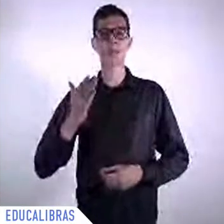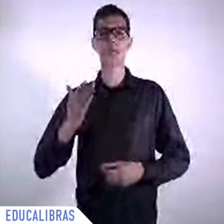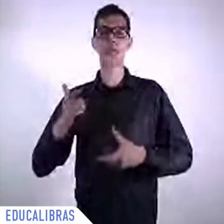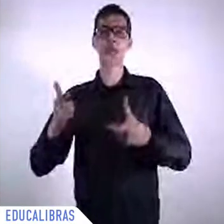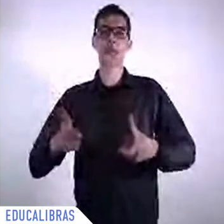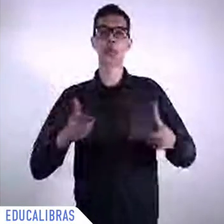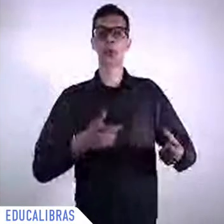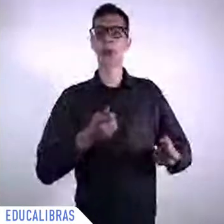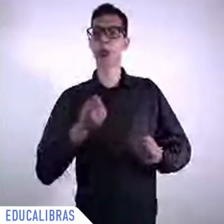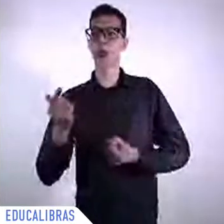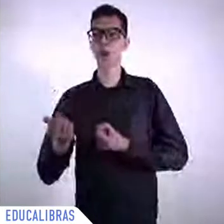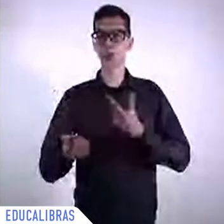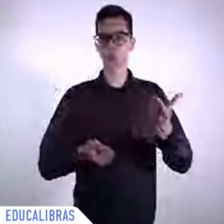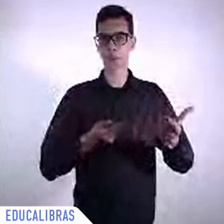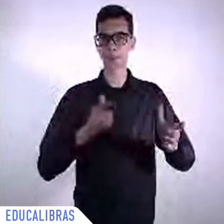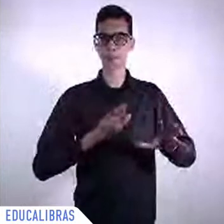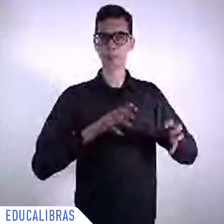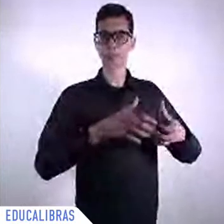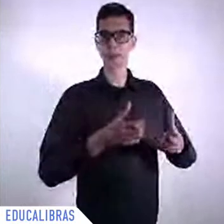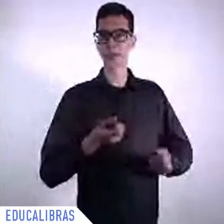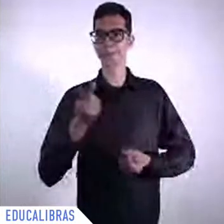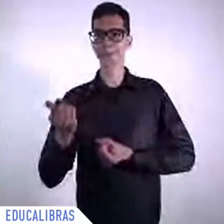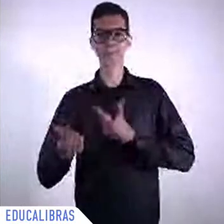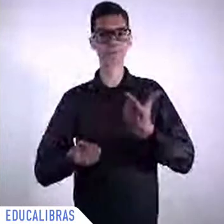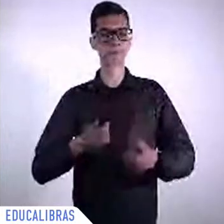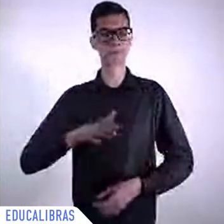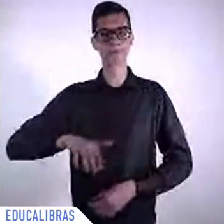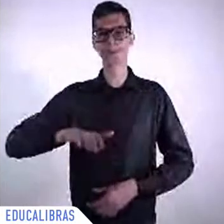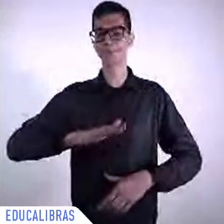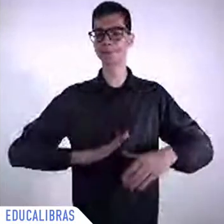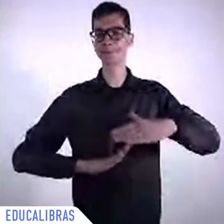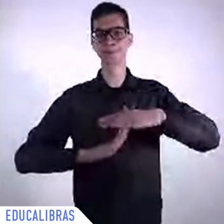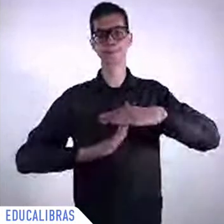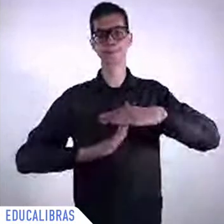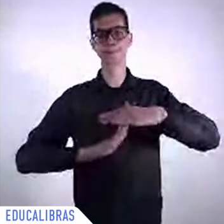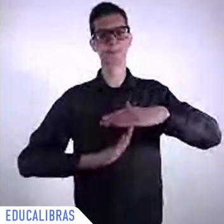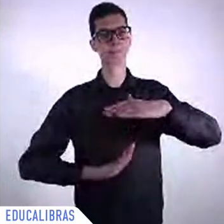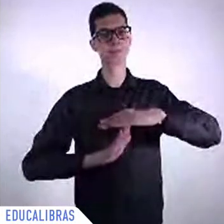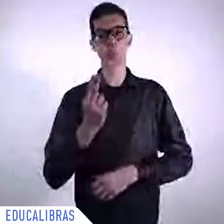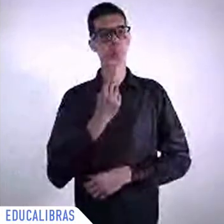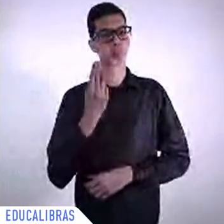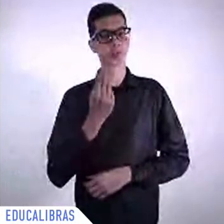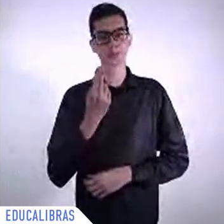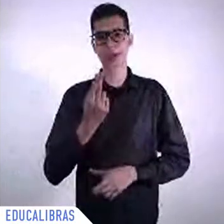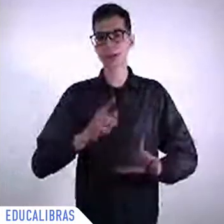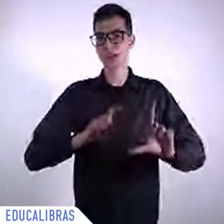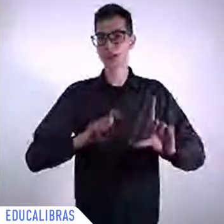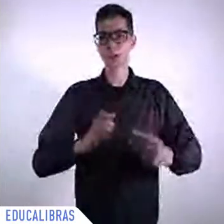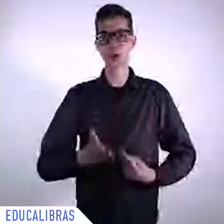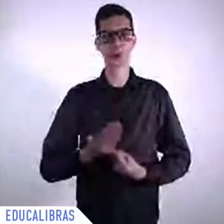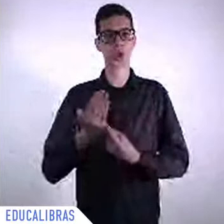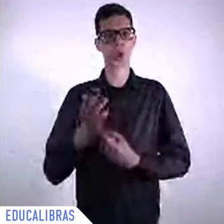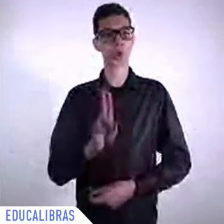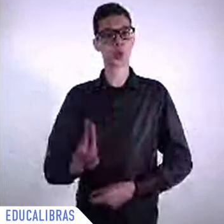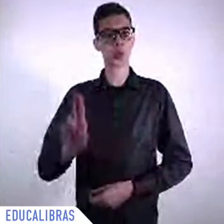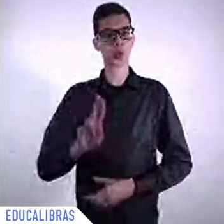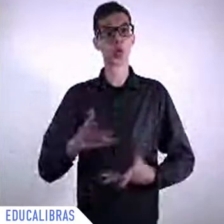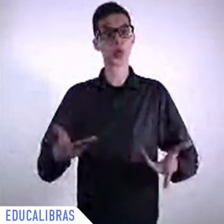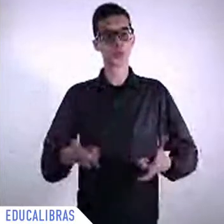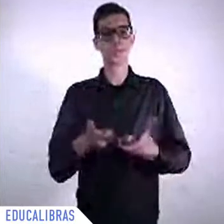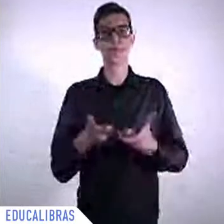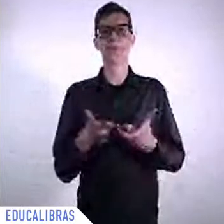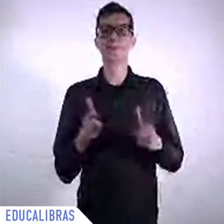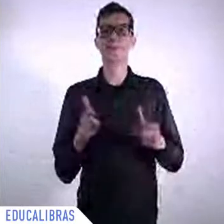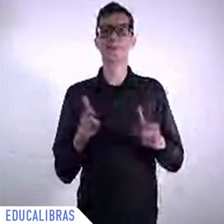expanded even further and this is the big risk nowadays of further enlarging the inequalities